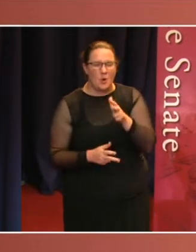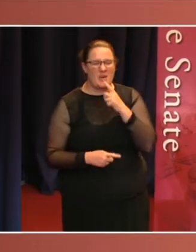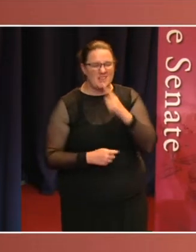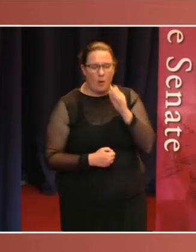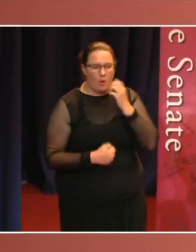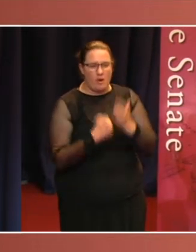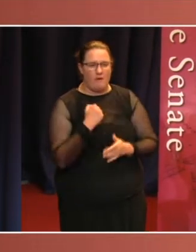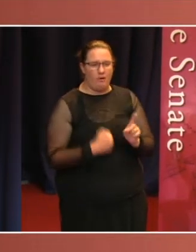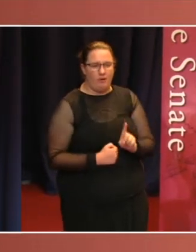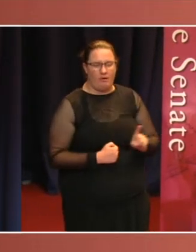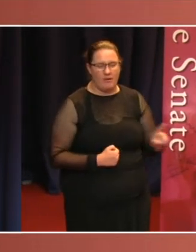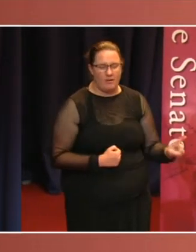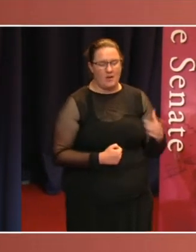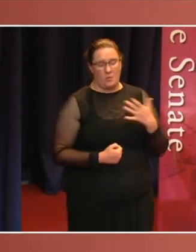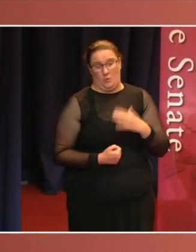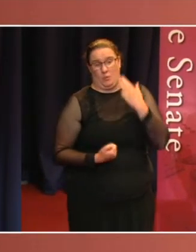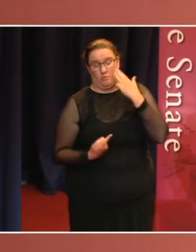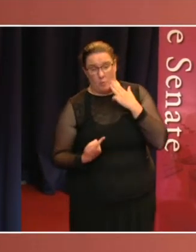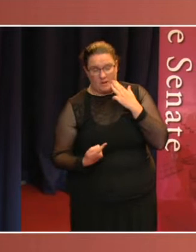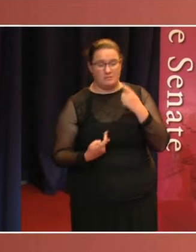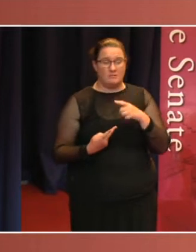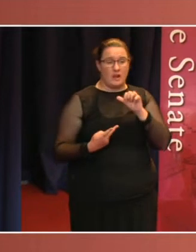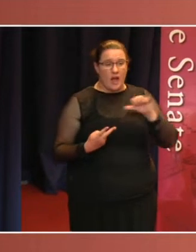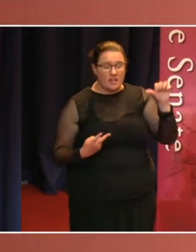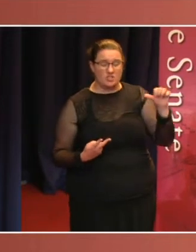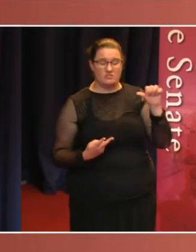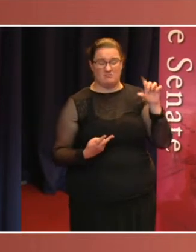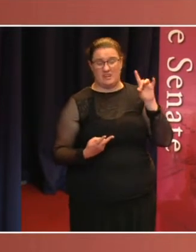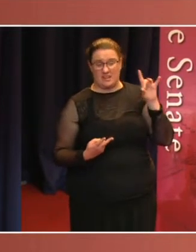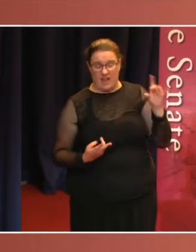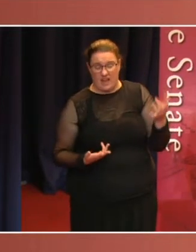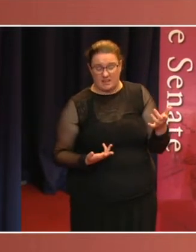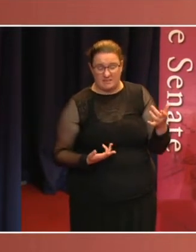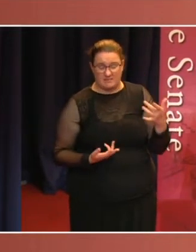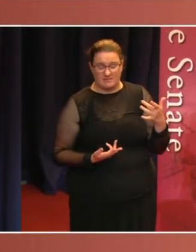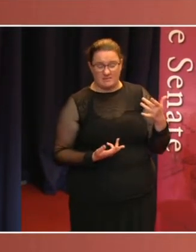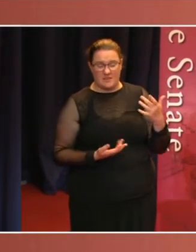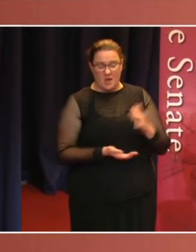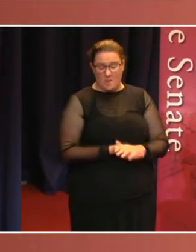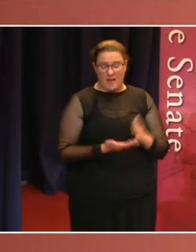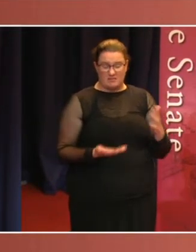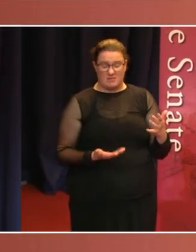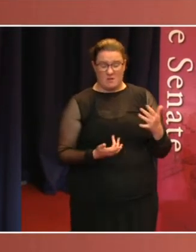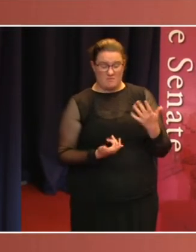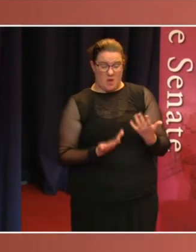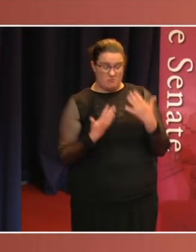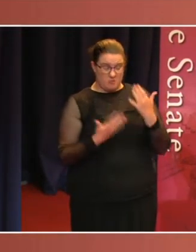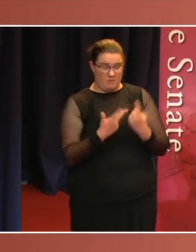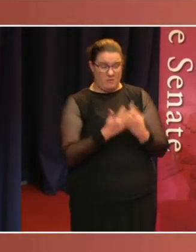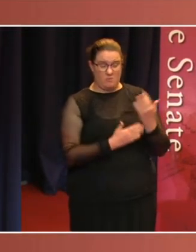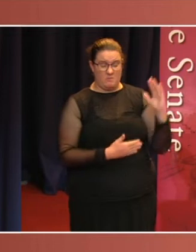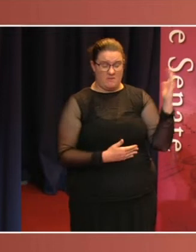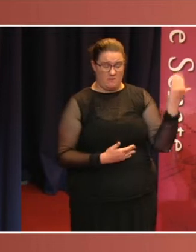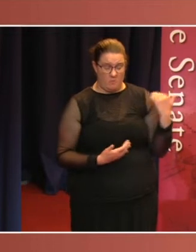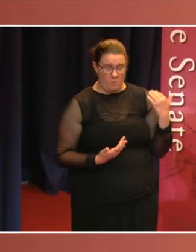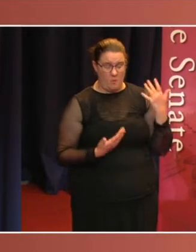but Asian and gay to boot. Hopefully, if that were ever the case, it is no longer true. And indeed, there have been